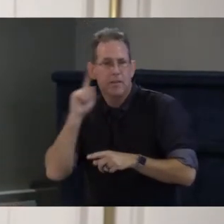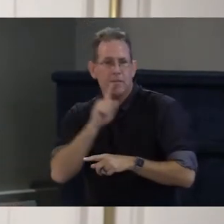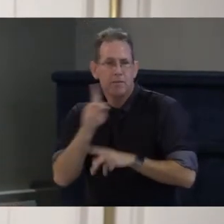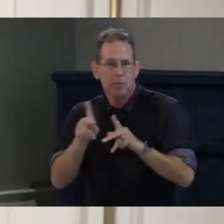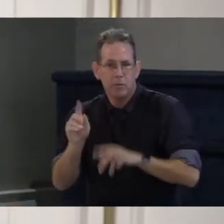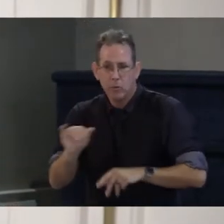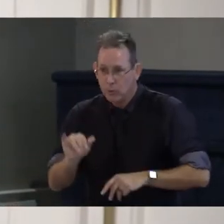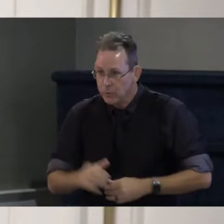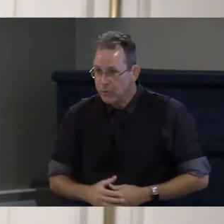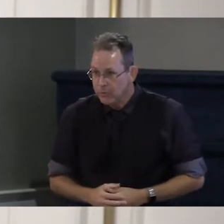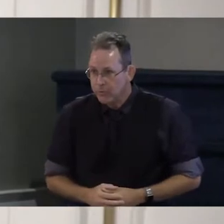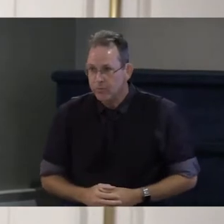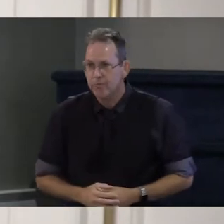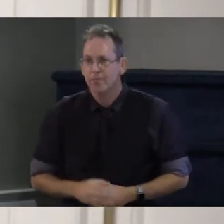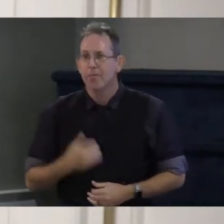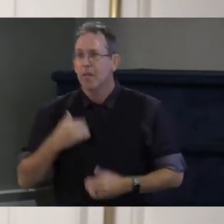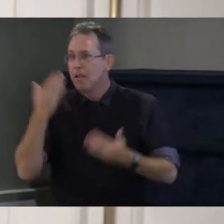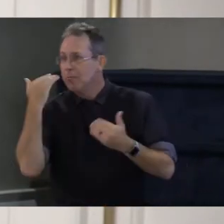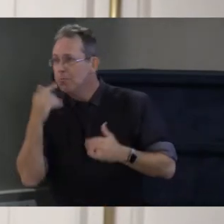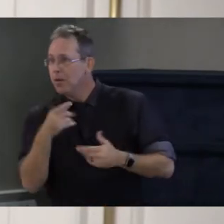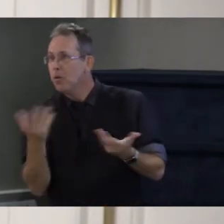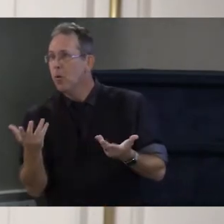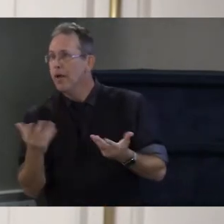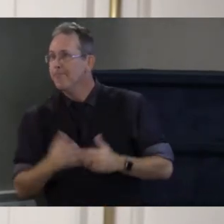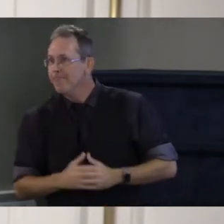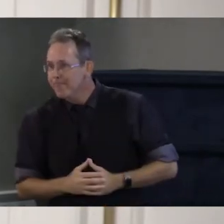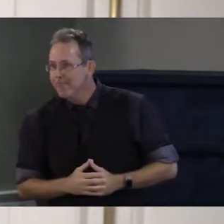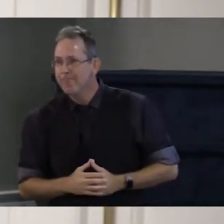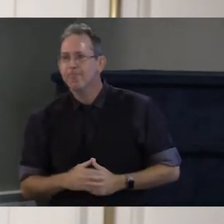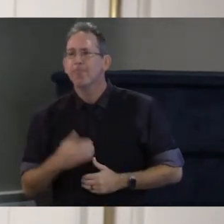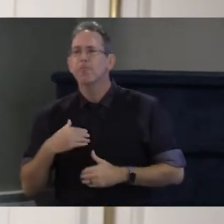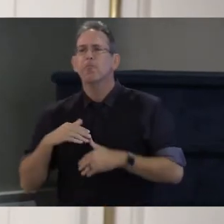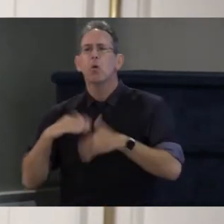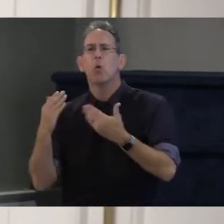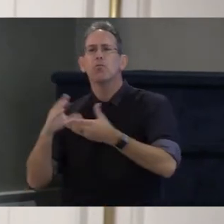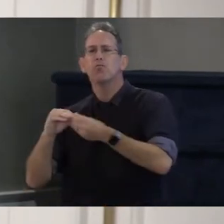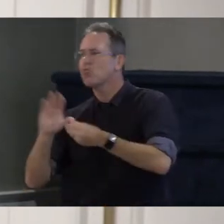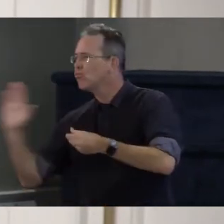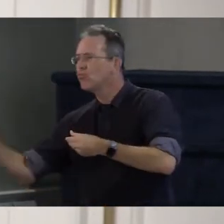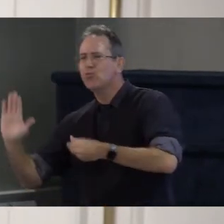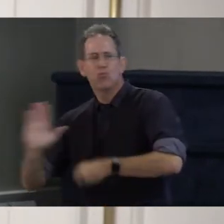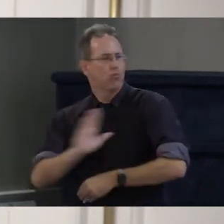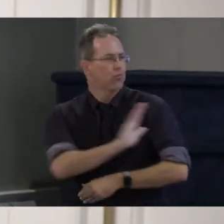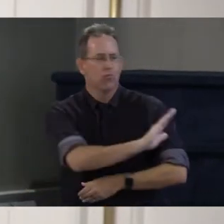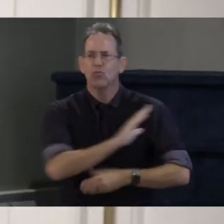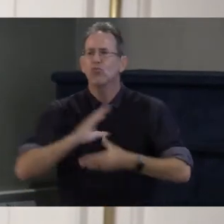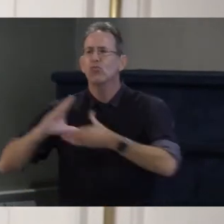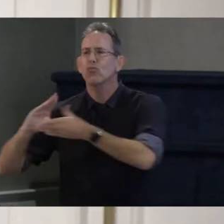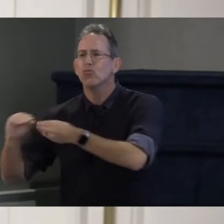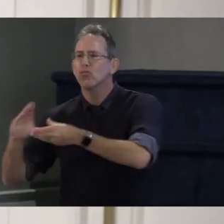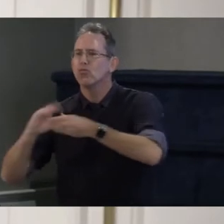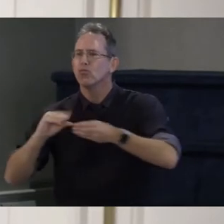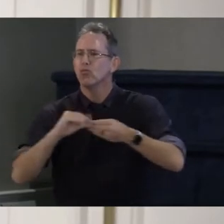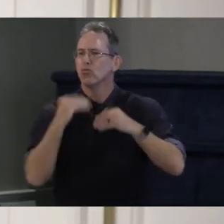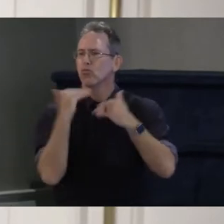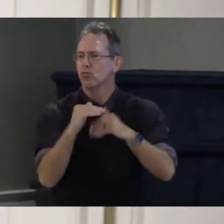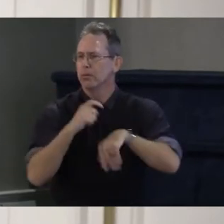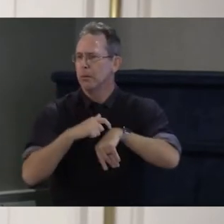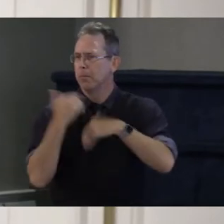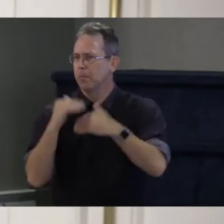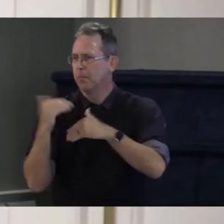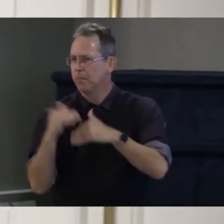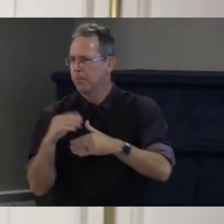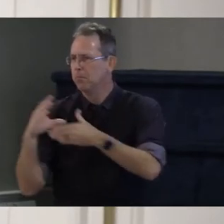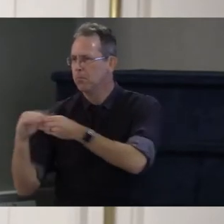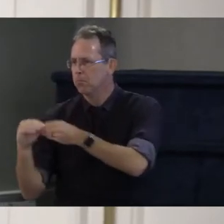expect today we're going to start with opening statements candidates will have one minute each for those then we're going to move to questions